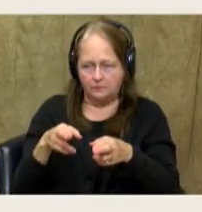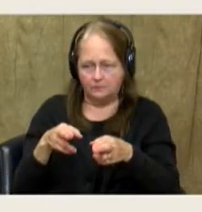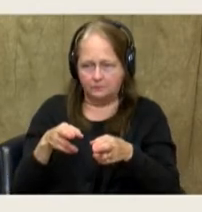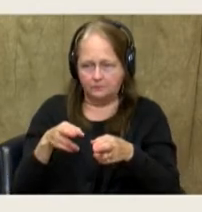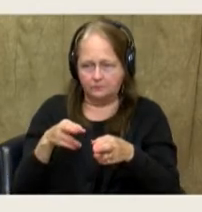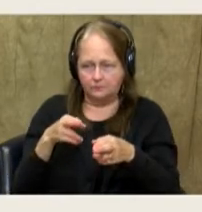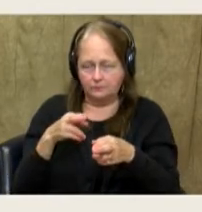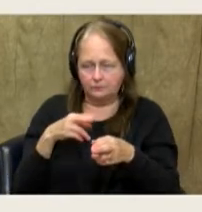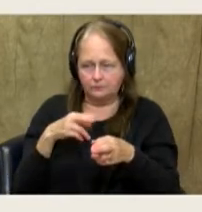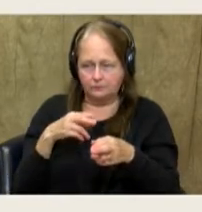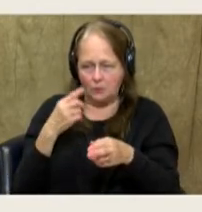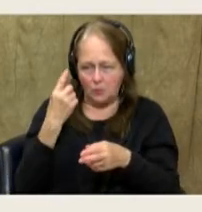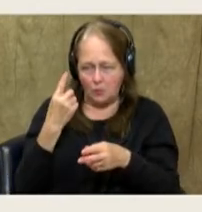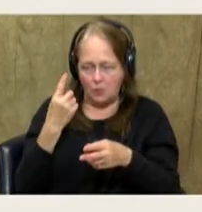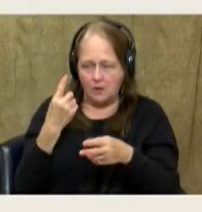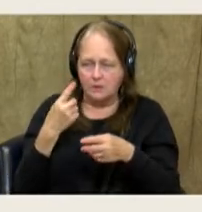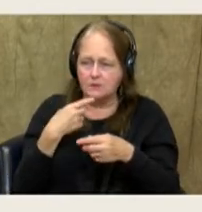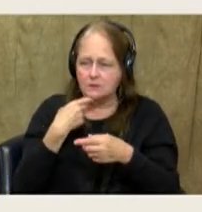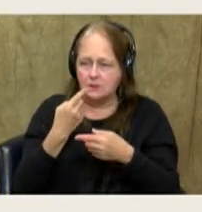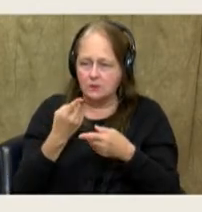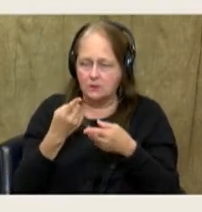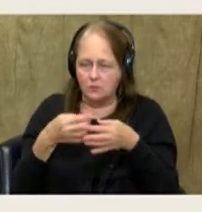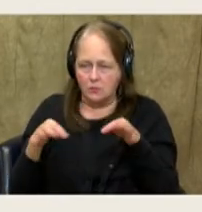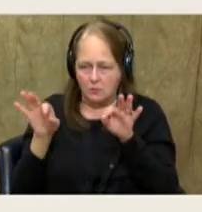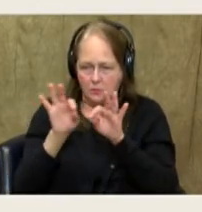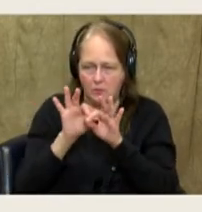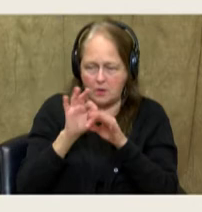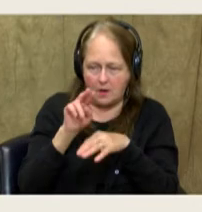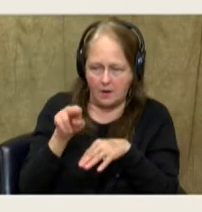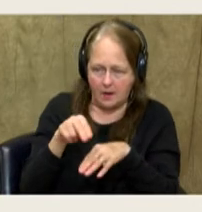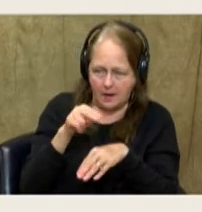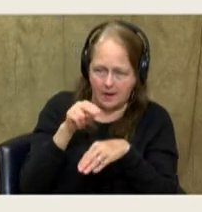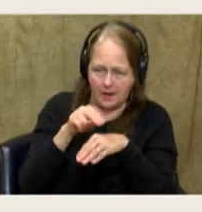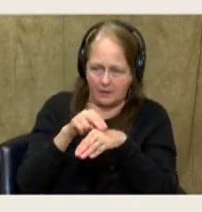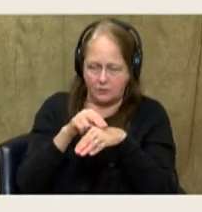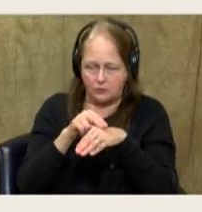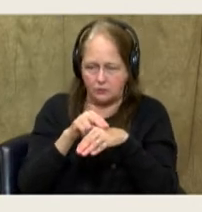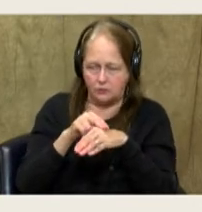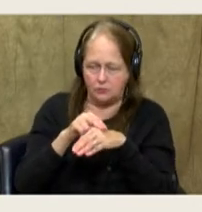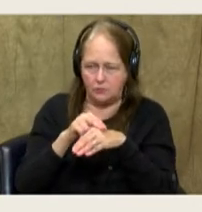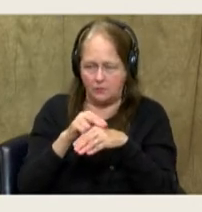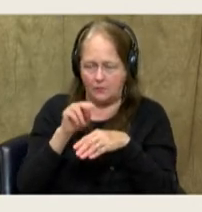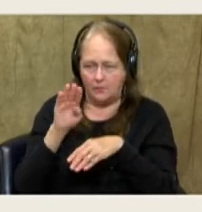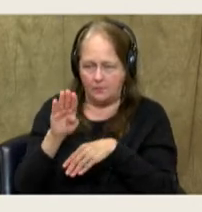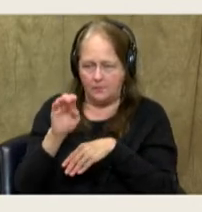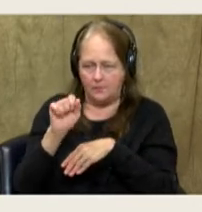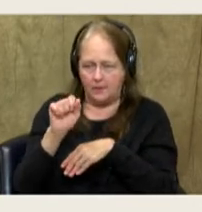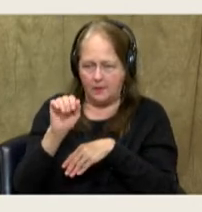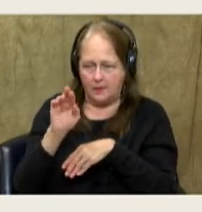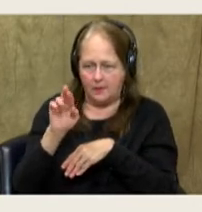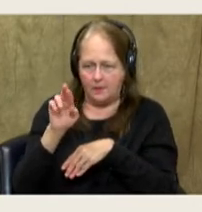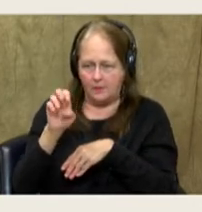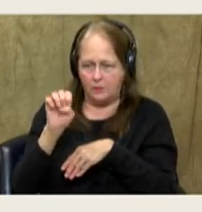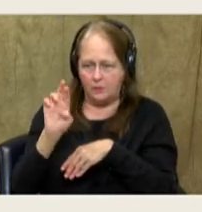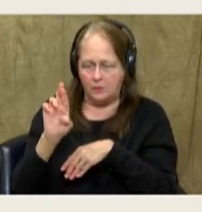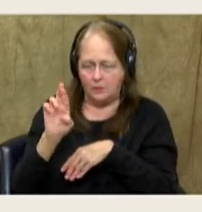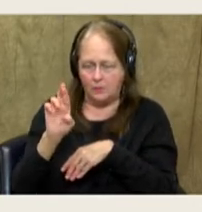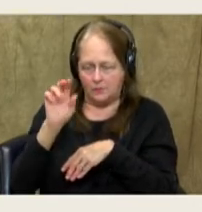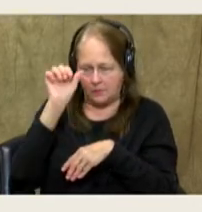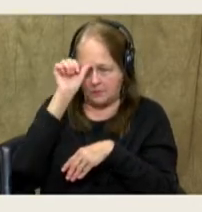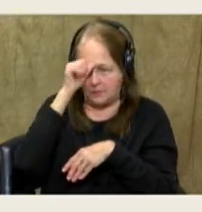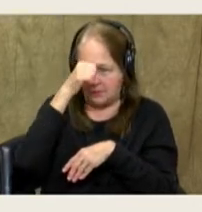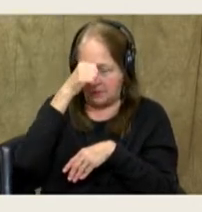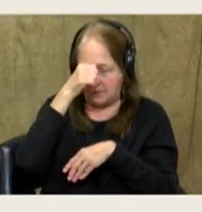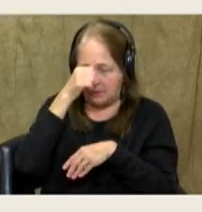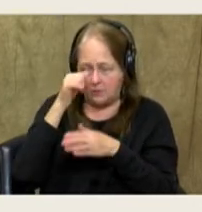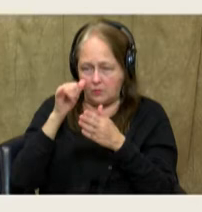And then just wanted to mention that there are several natural barriers that have contributed to India's history throughout the years. The